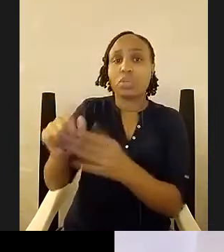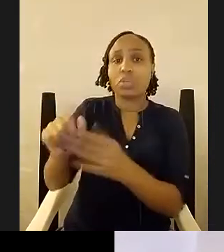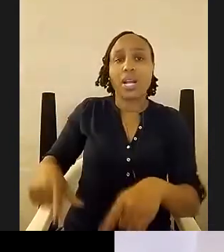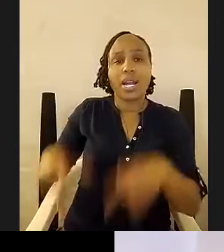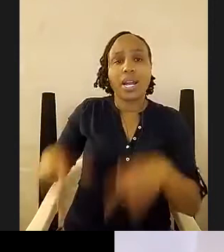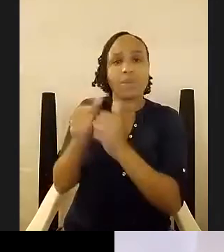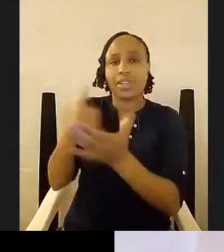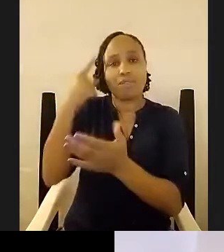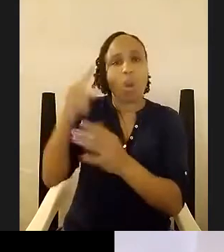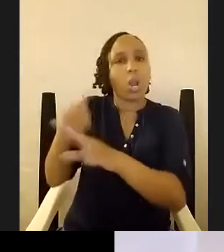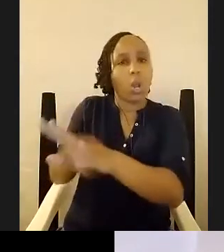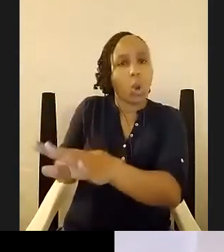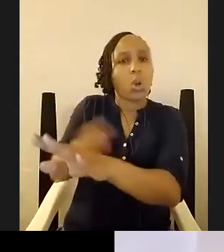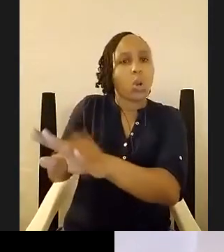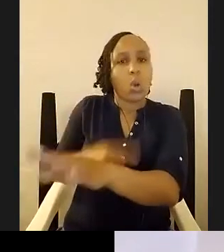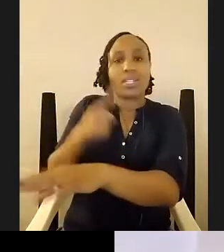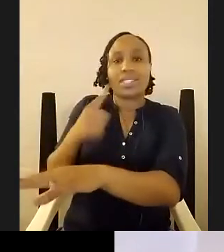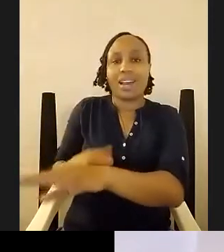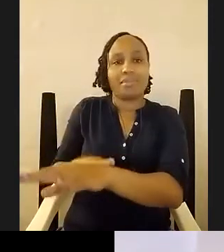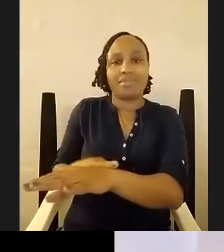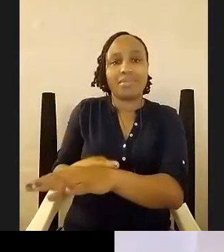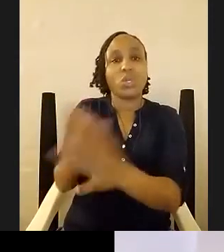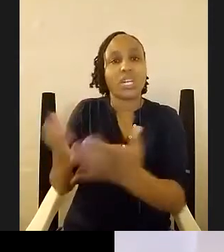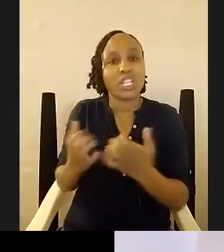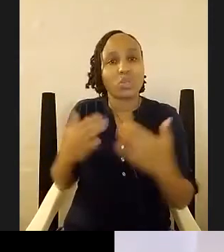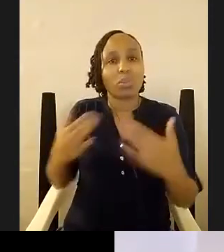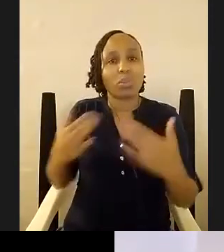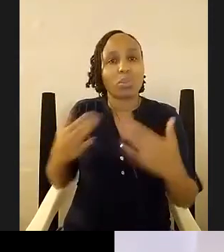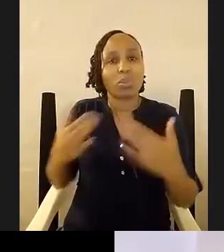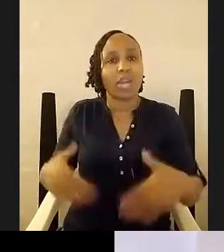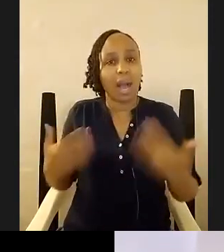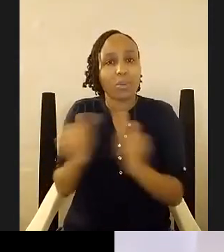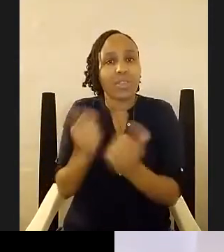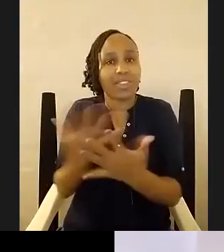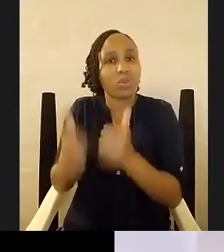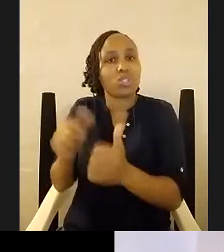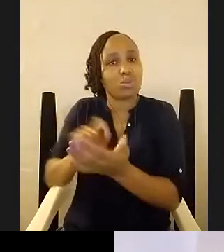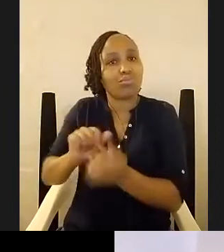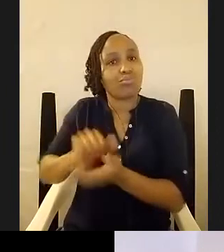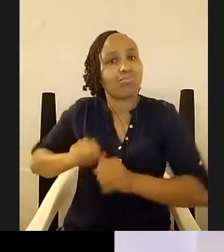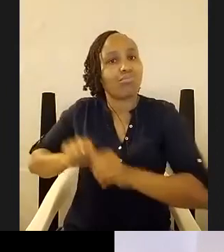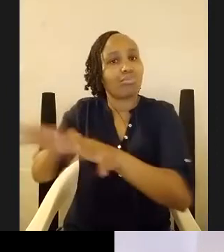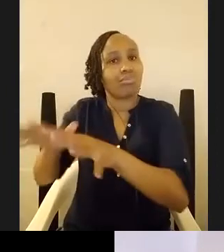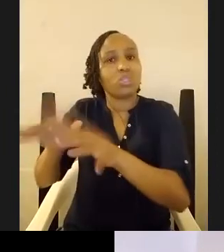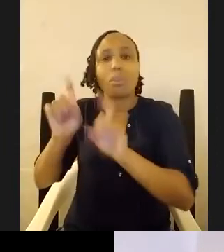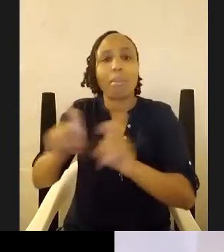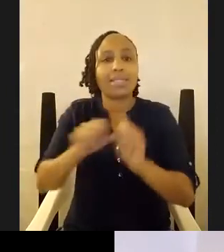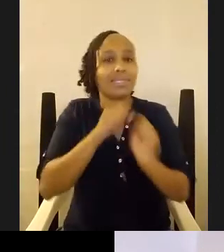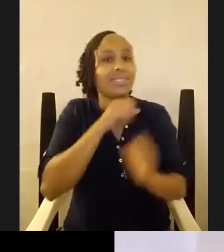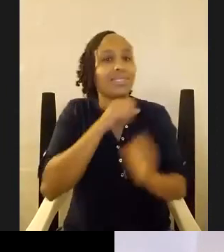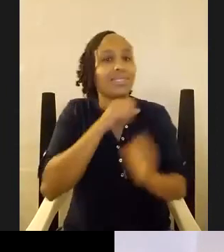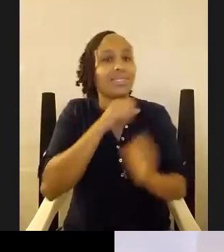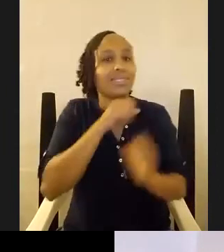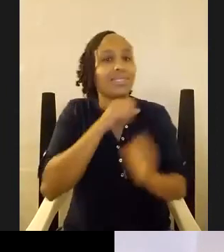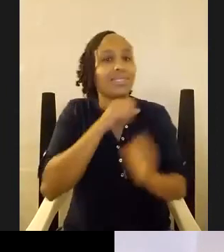so you need to be happy with the thing that you put out and you need to shout from the rooftops for for it all of the time and i think